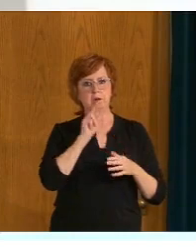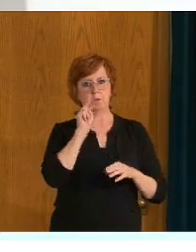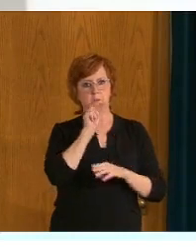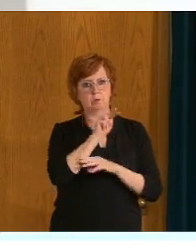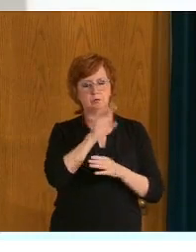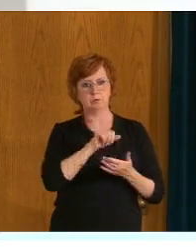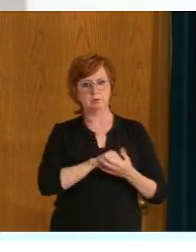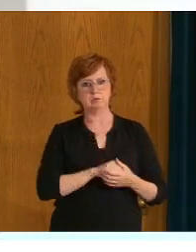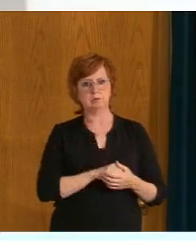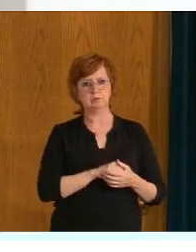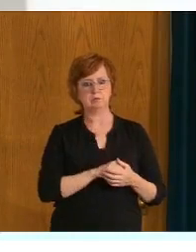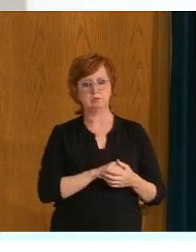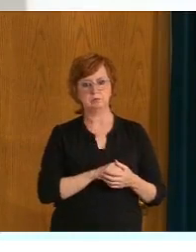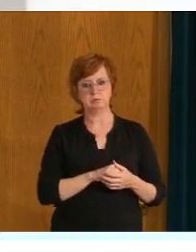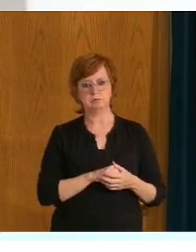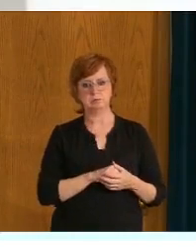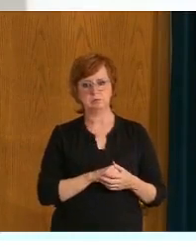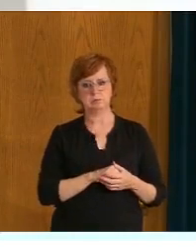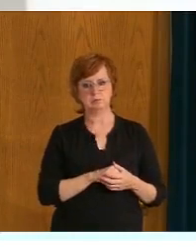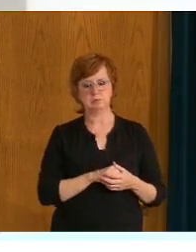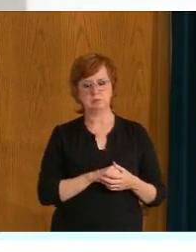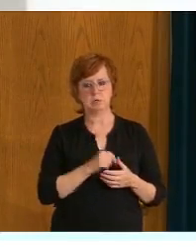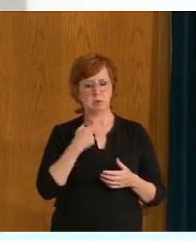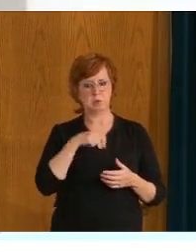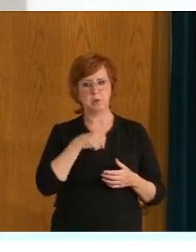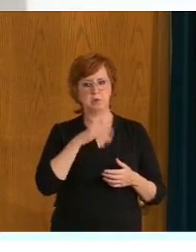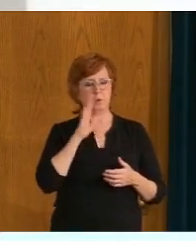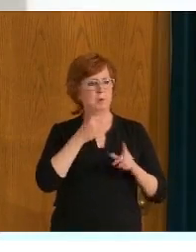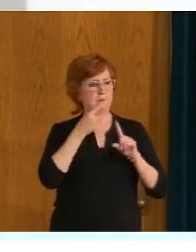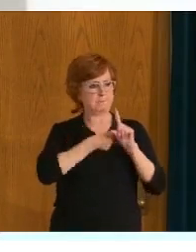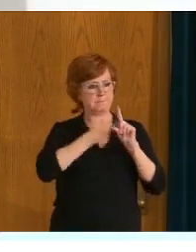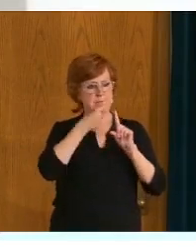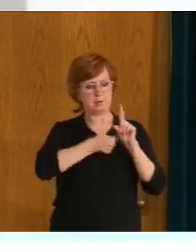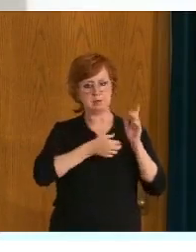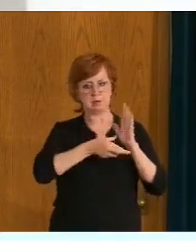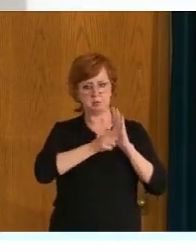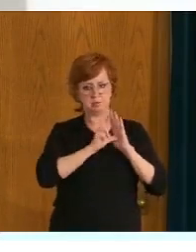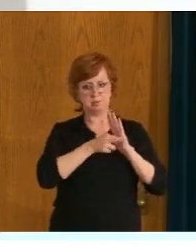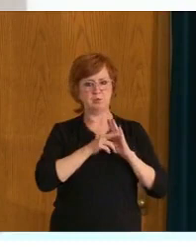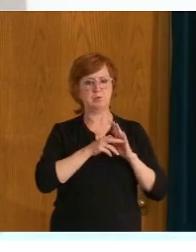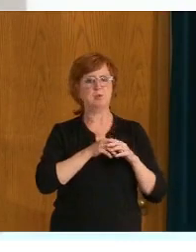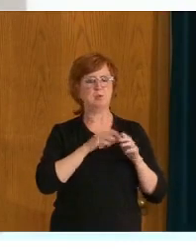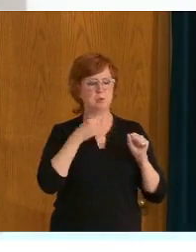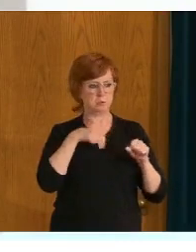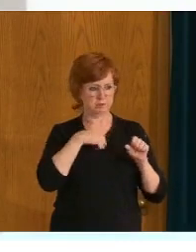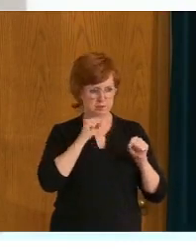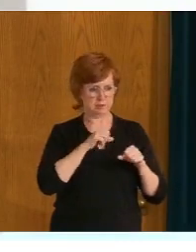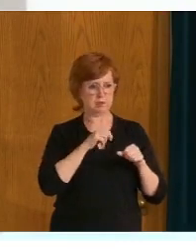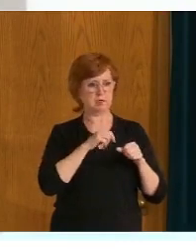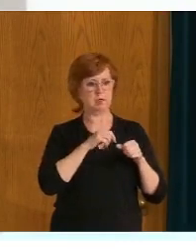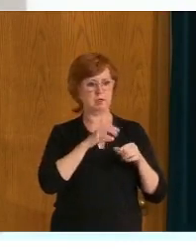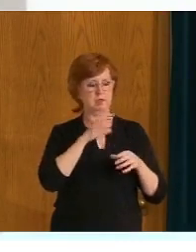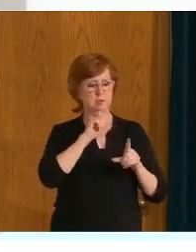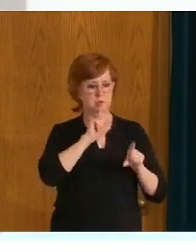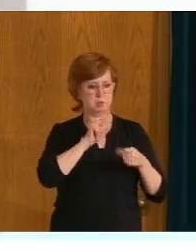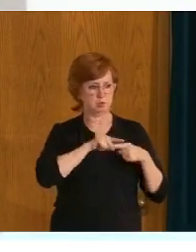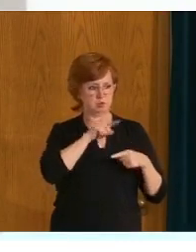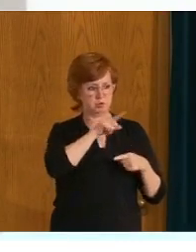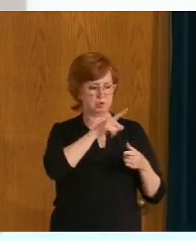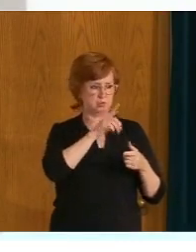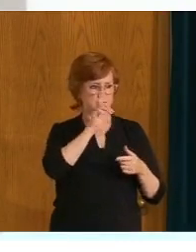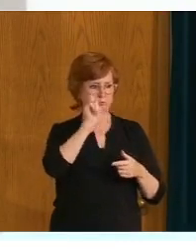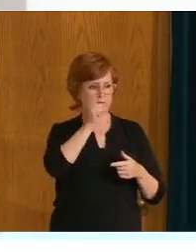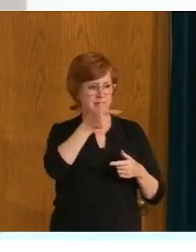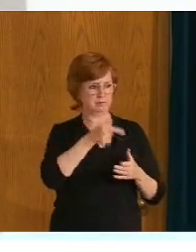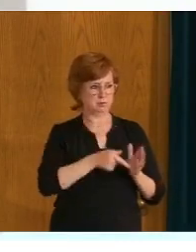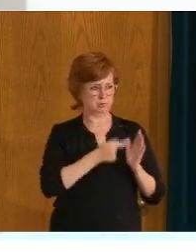our findings back as we do the monthly review on, uh, on breakthrough cases and hospitalization and death. we can look at that from